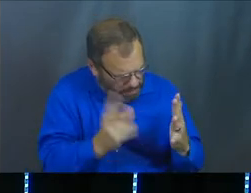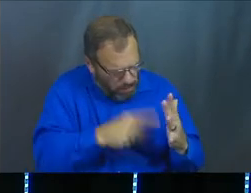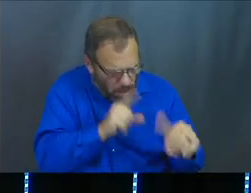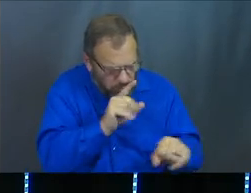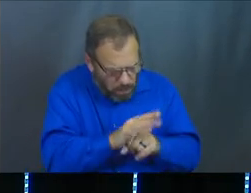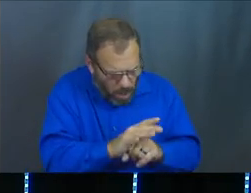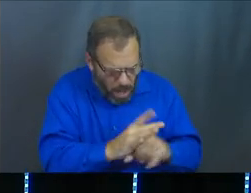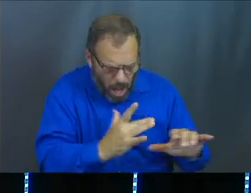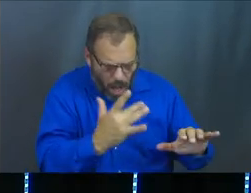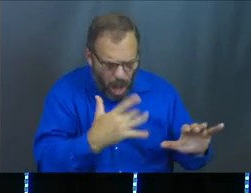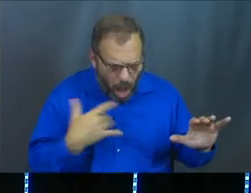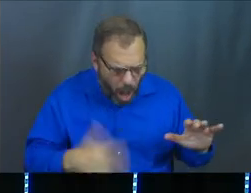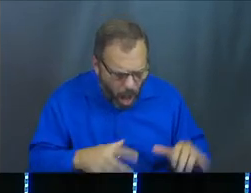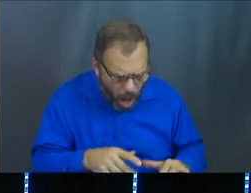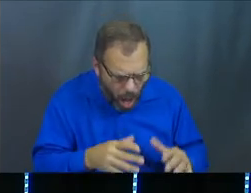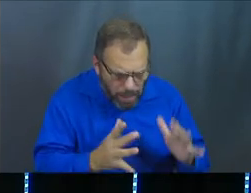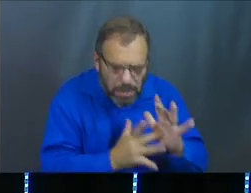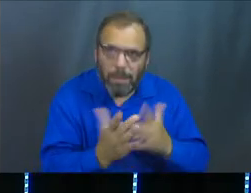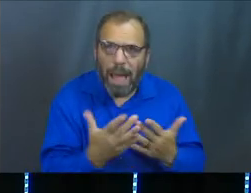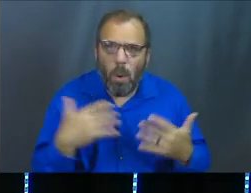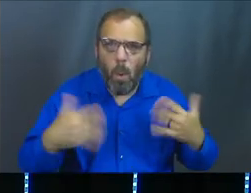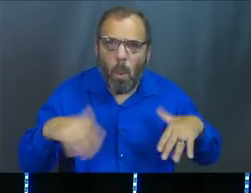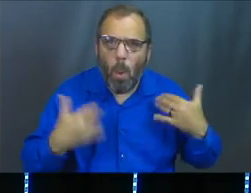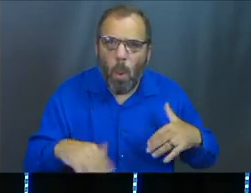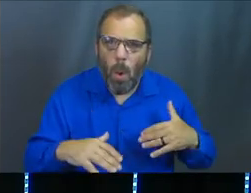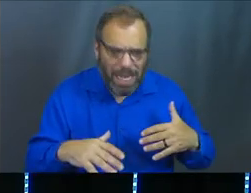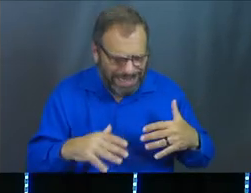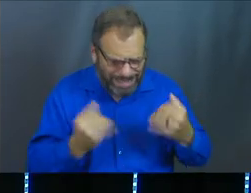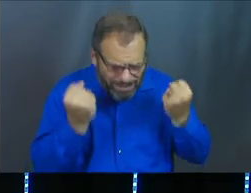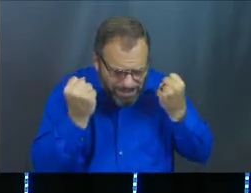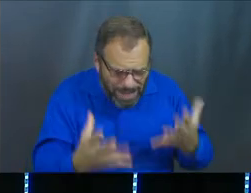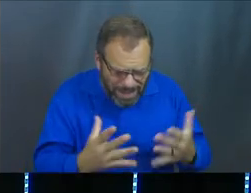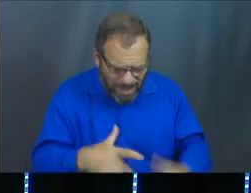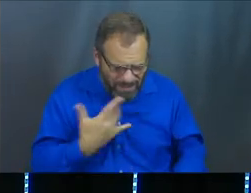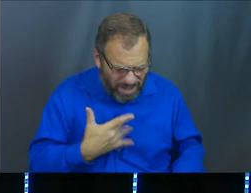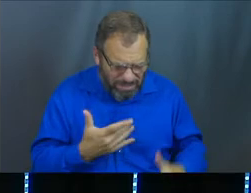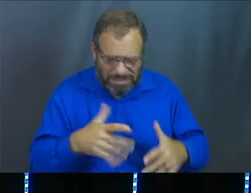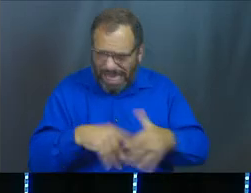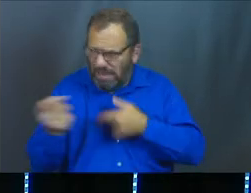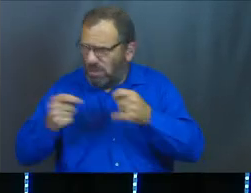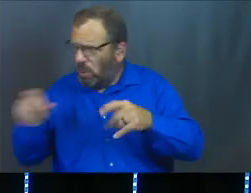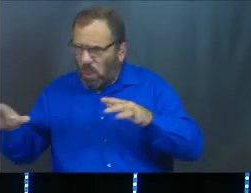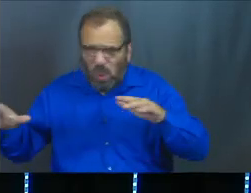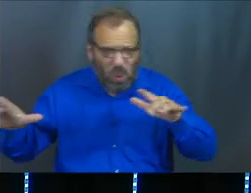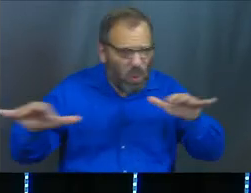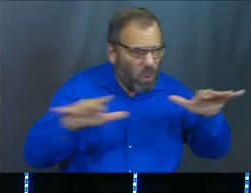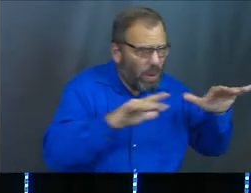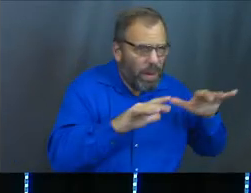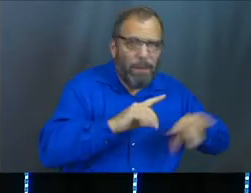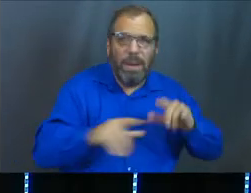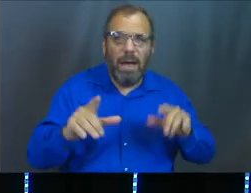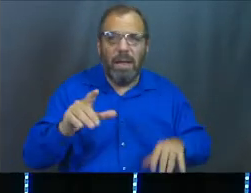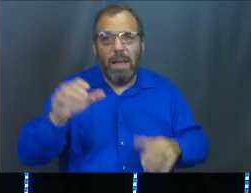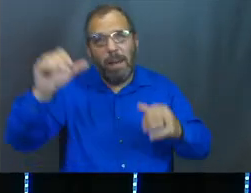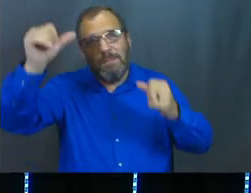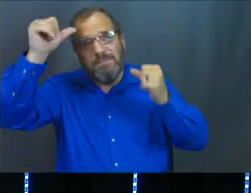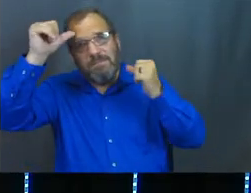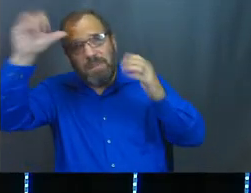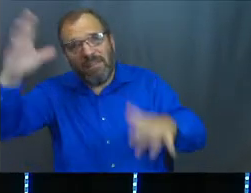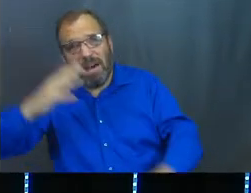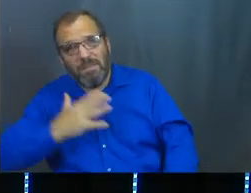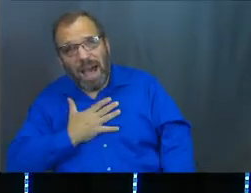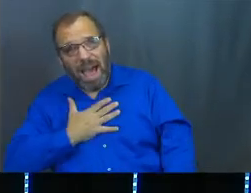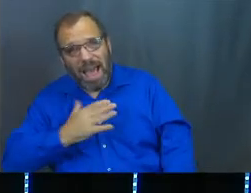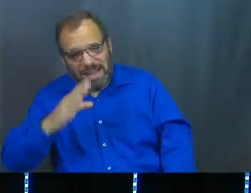promises are the fixed points in scripture. There's so much that feels out of control. Yet my father will